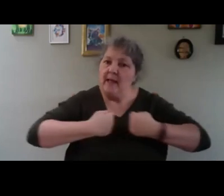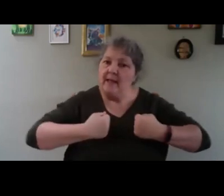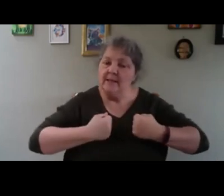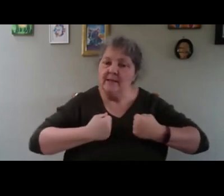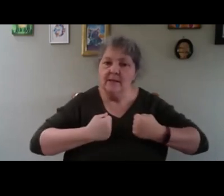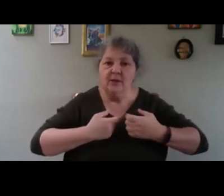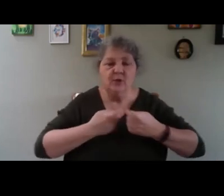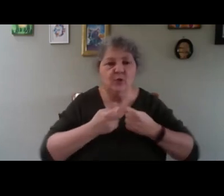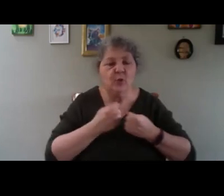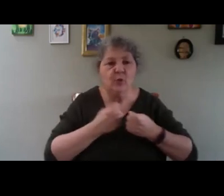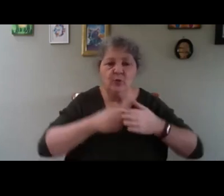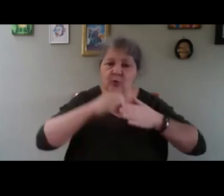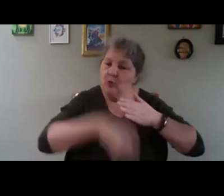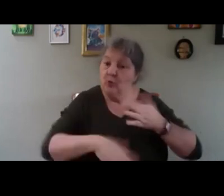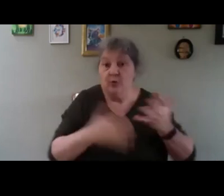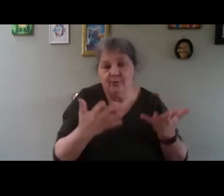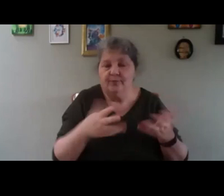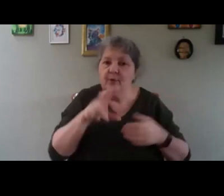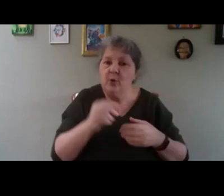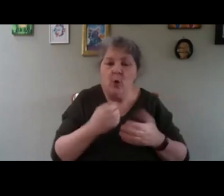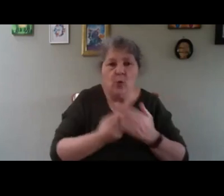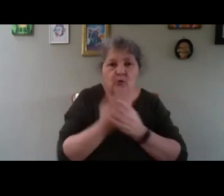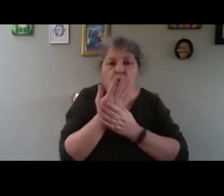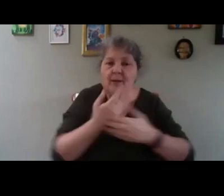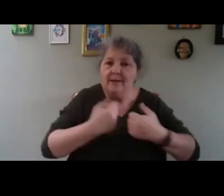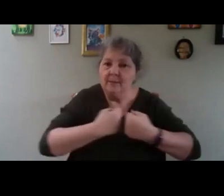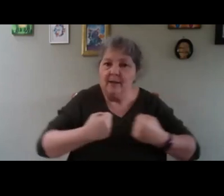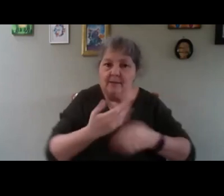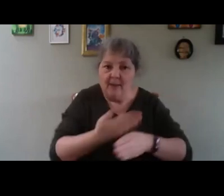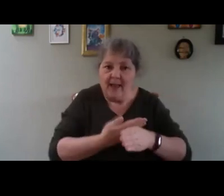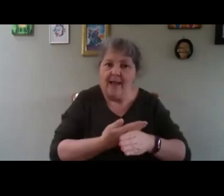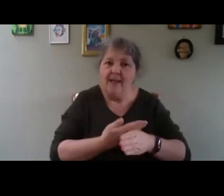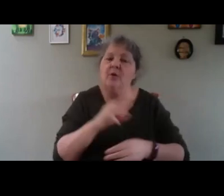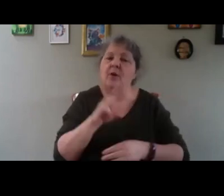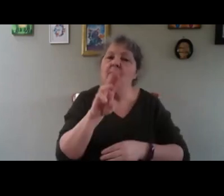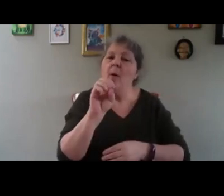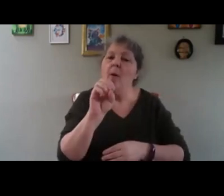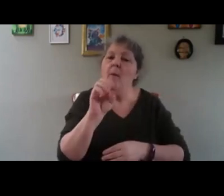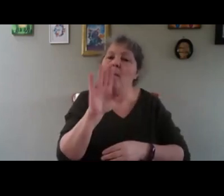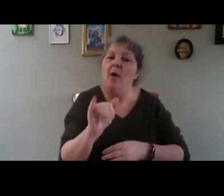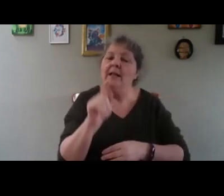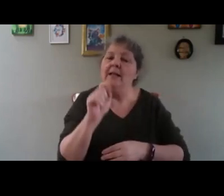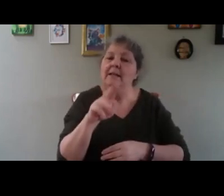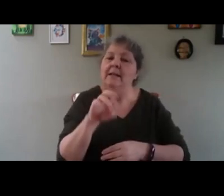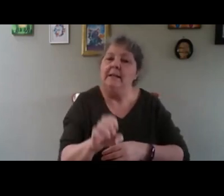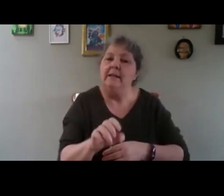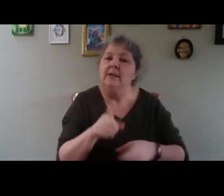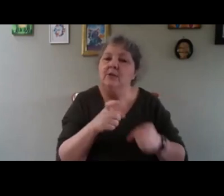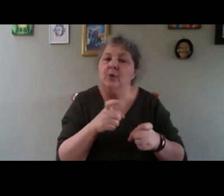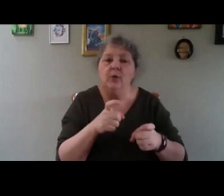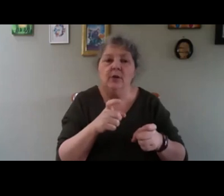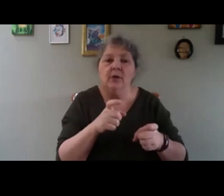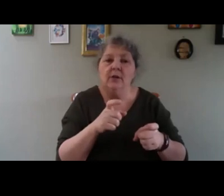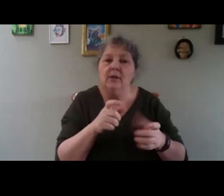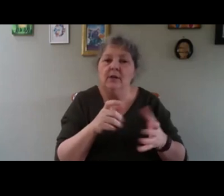you lose no growing space, because behind that you have the polythene, so you have no losses